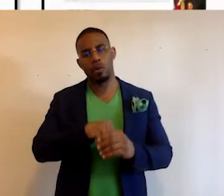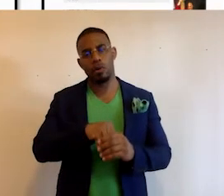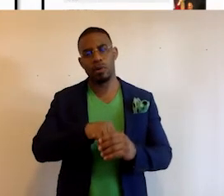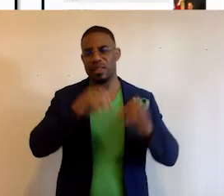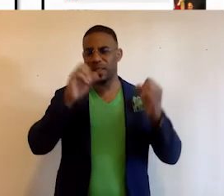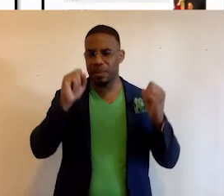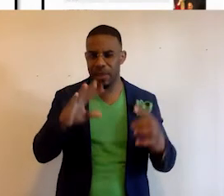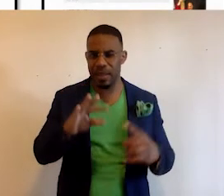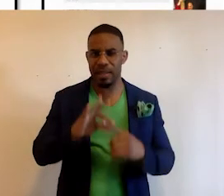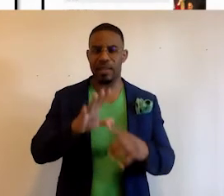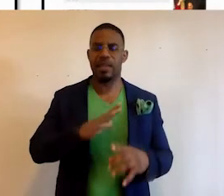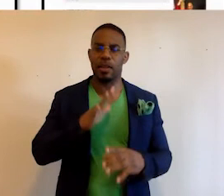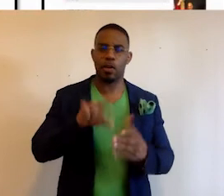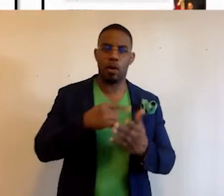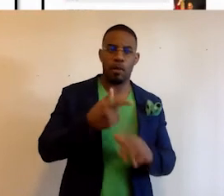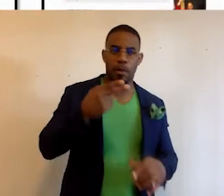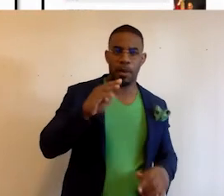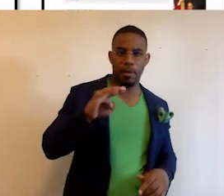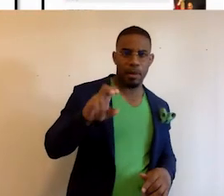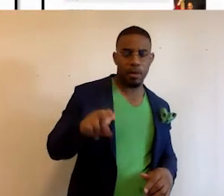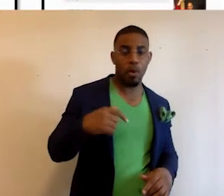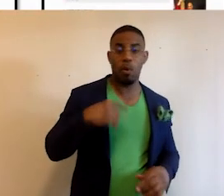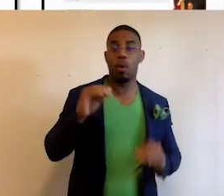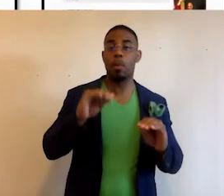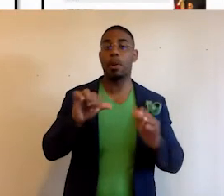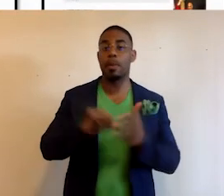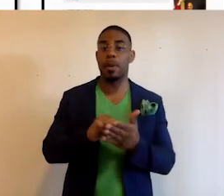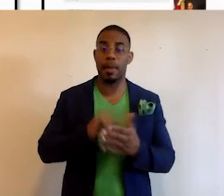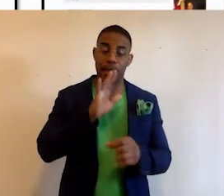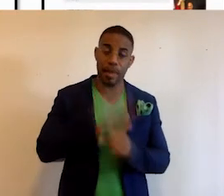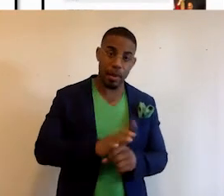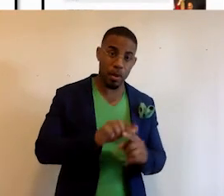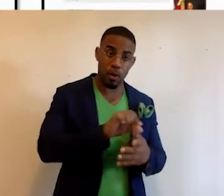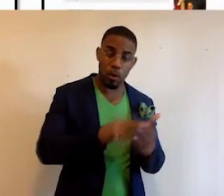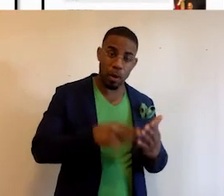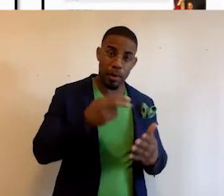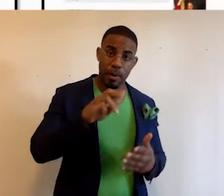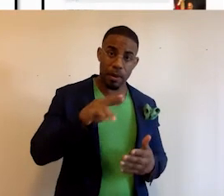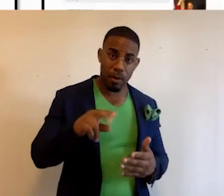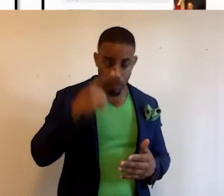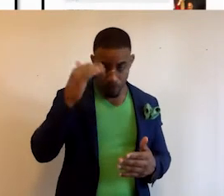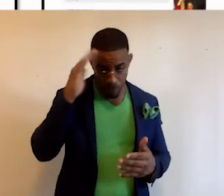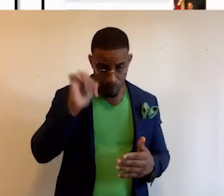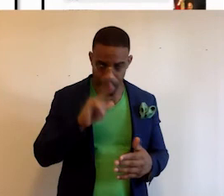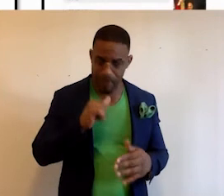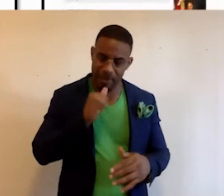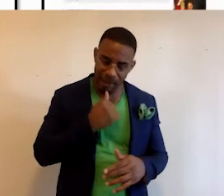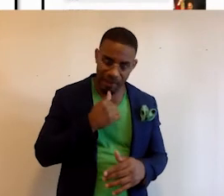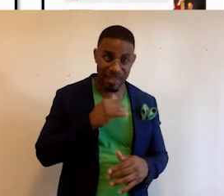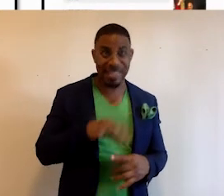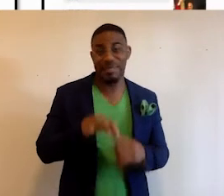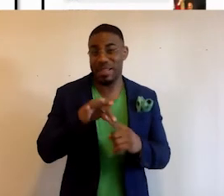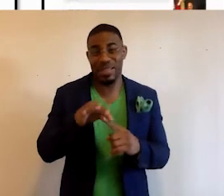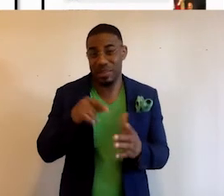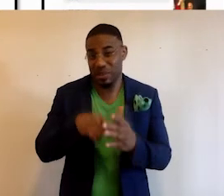many distinguished graduates from HBCUs. But we're putting pages dedicated to those HBCUs because we know they're going to be suffering, especially